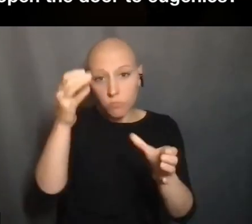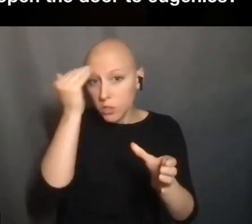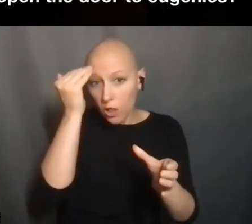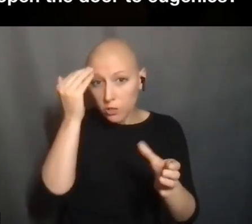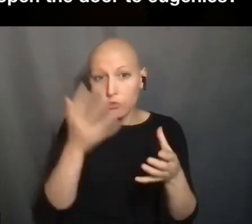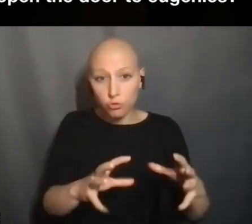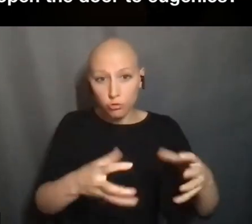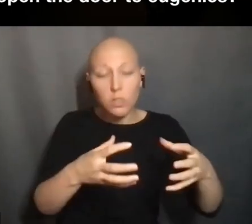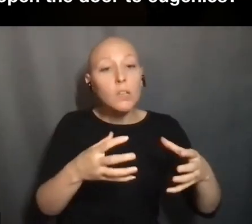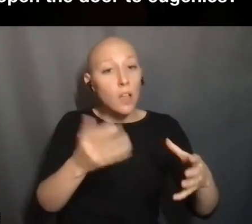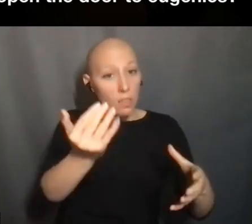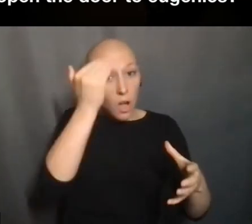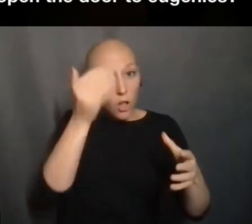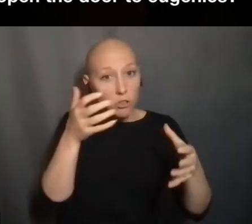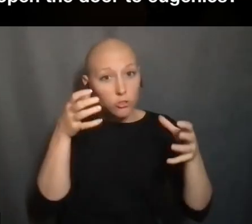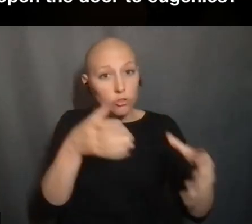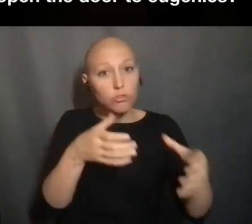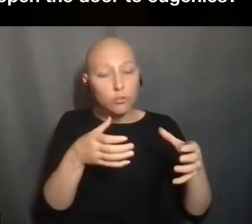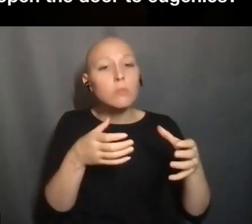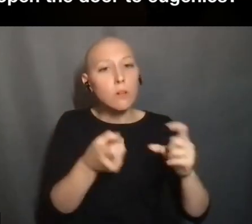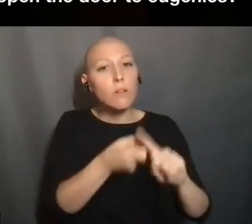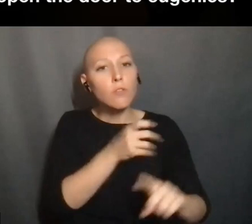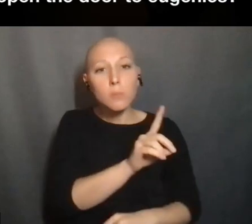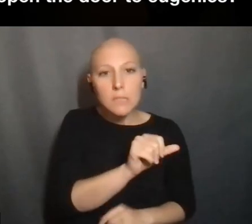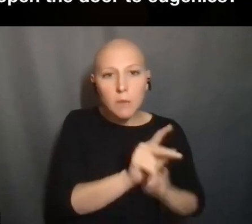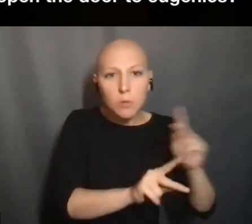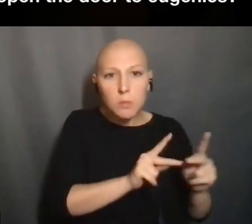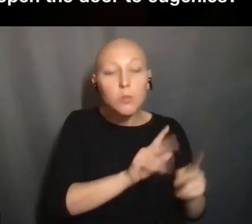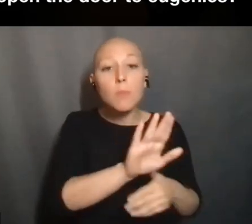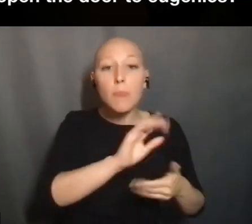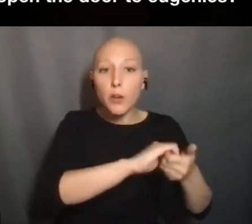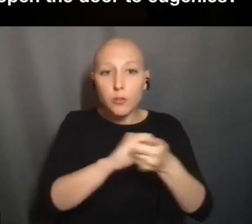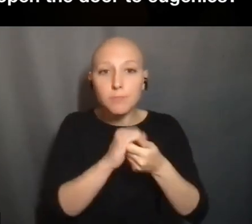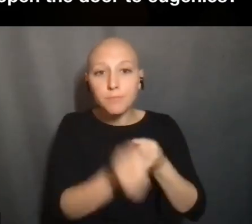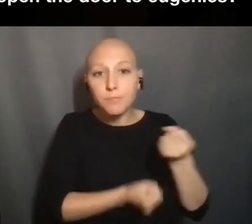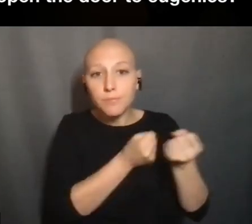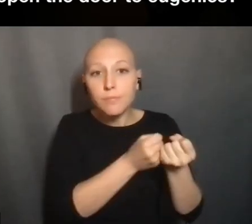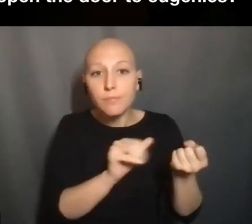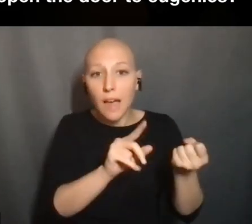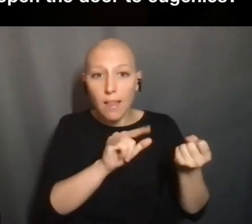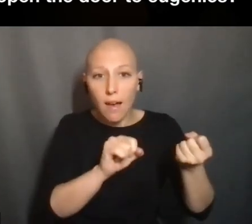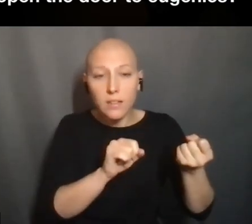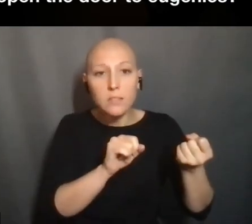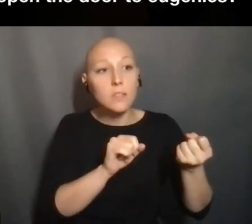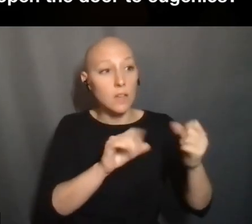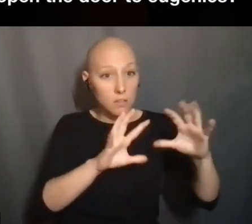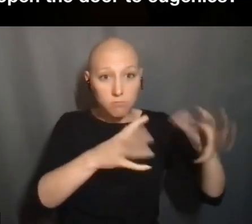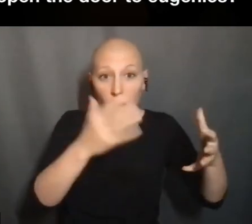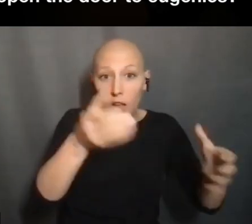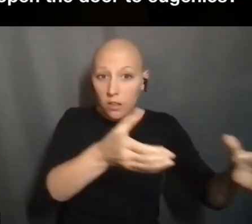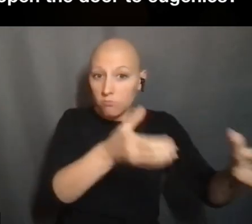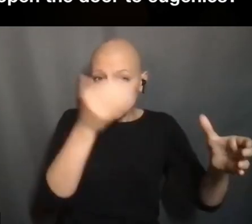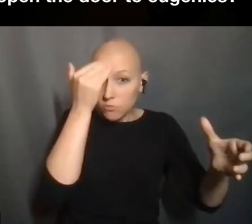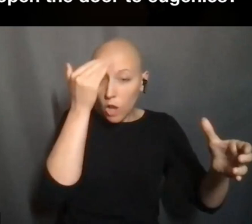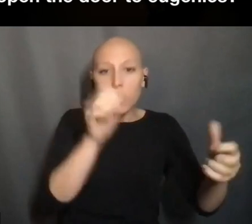IN COMBATING THOSE MORE ABLEIST NOTIONS OF WELL-BEING AND OF